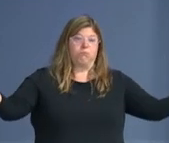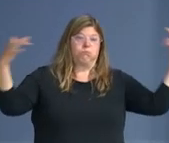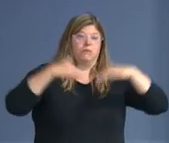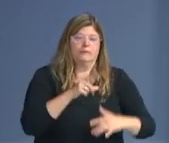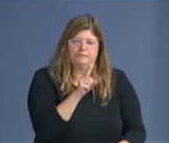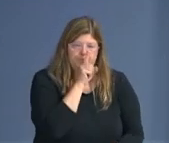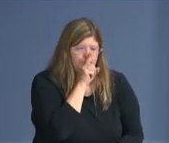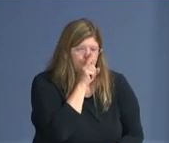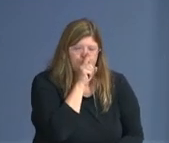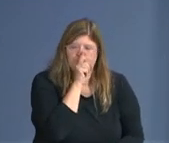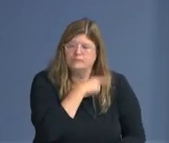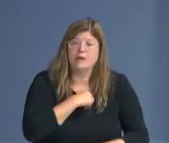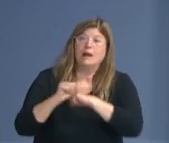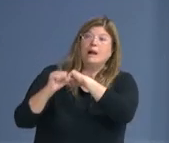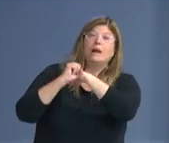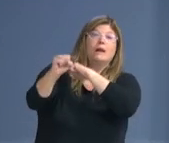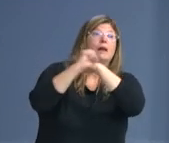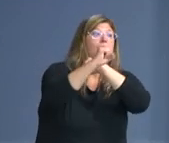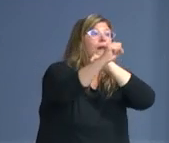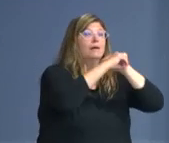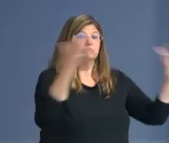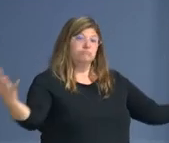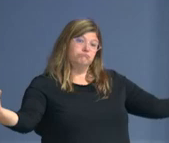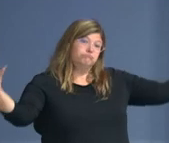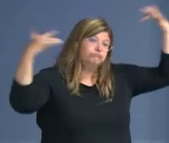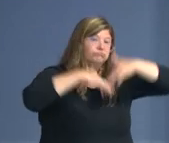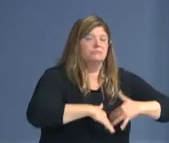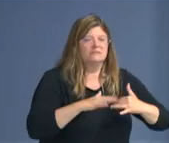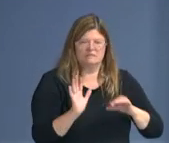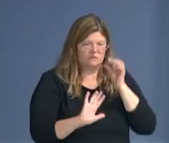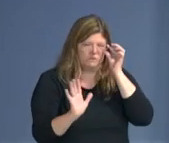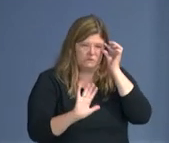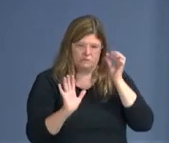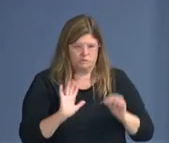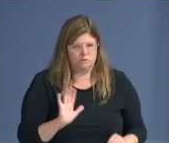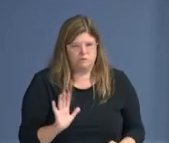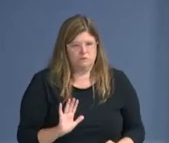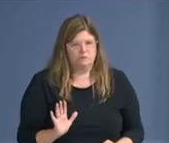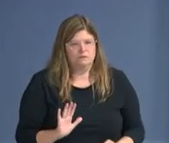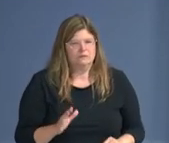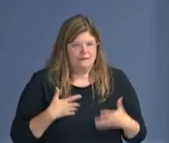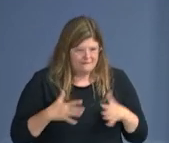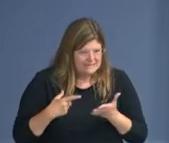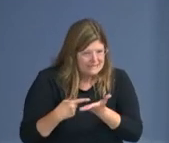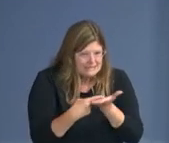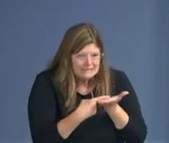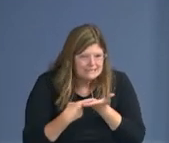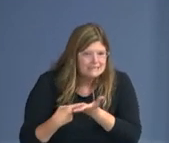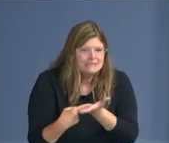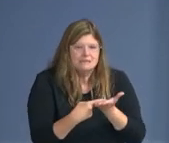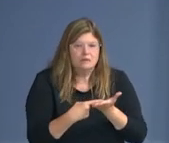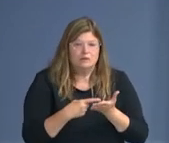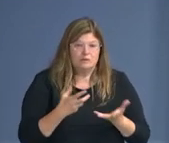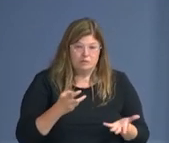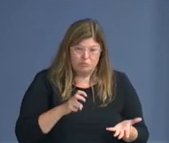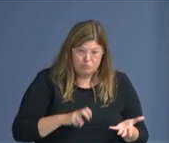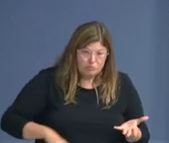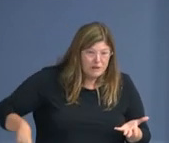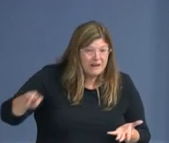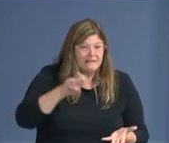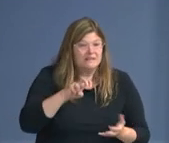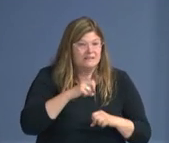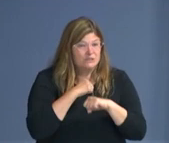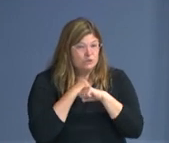to come here. We have talked about if with a travel restriction from other communities,